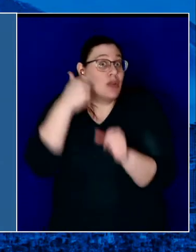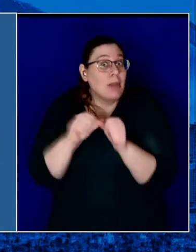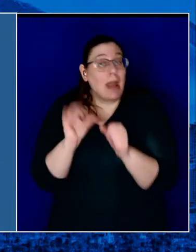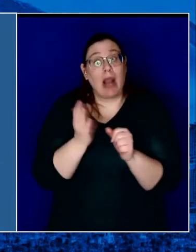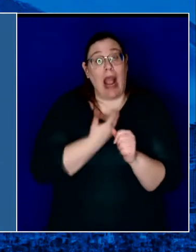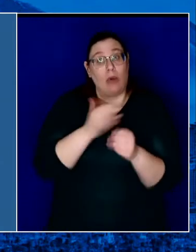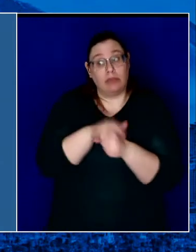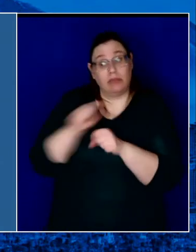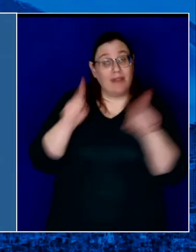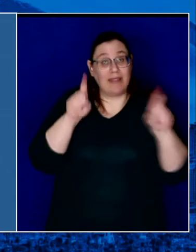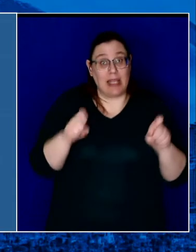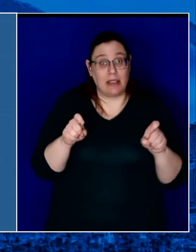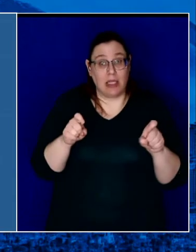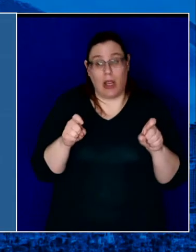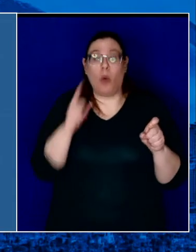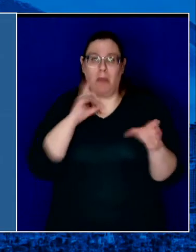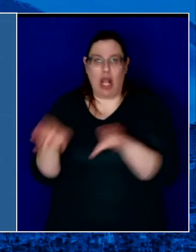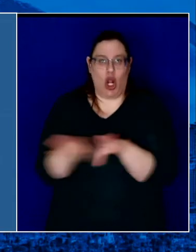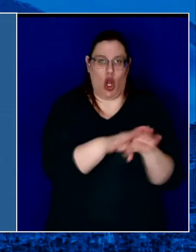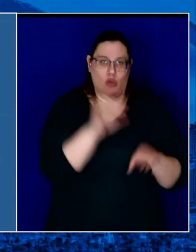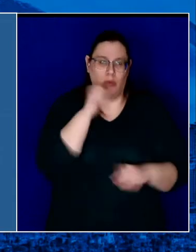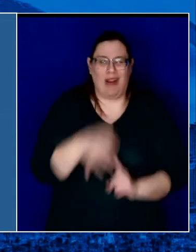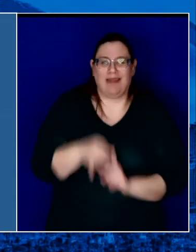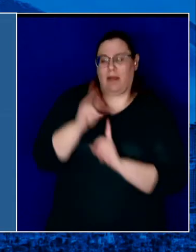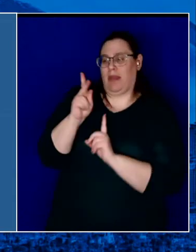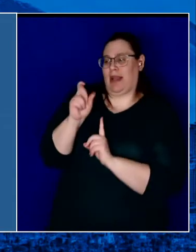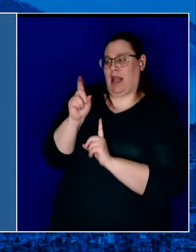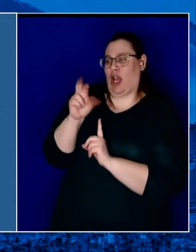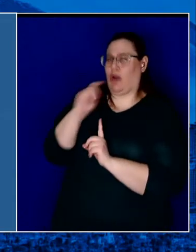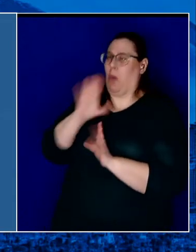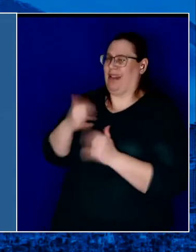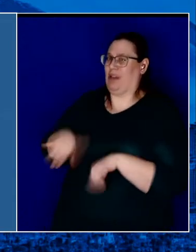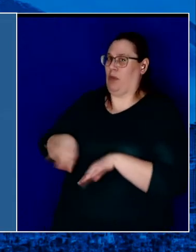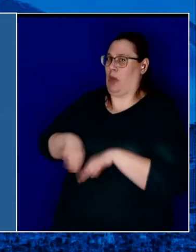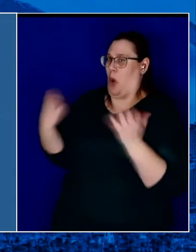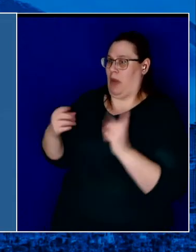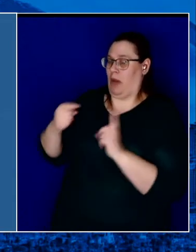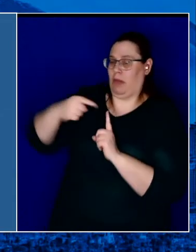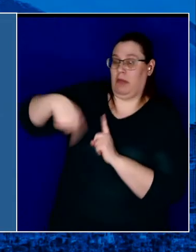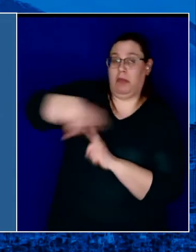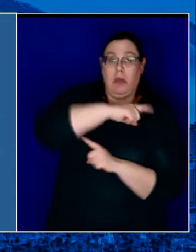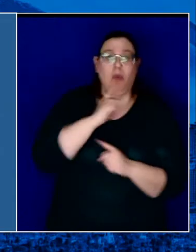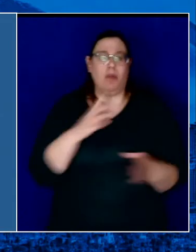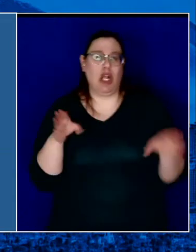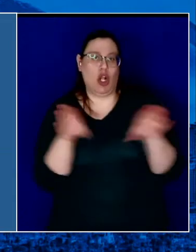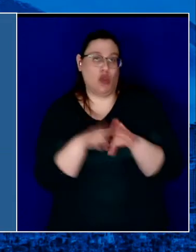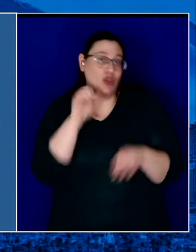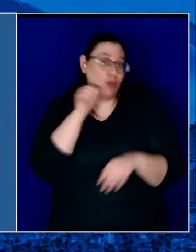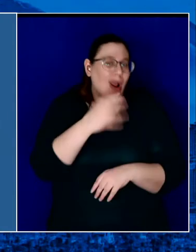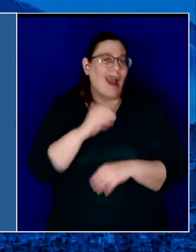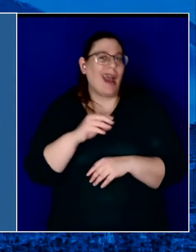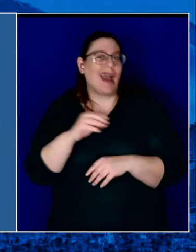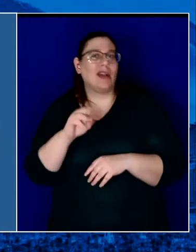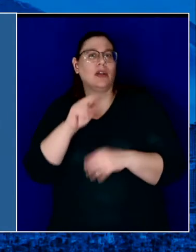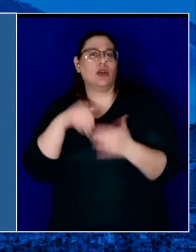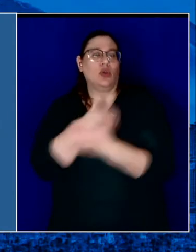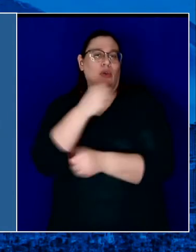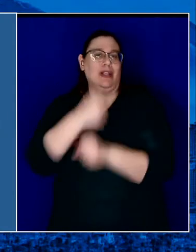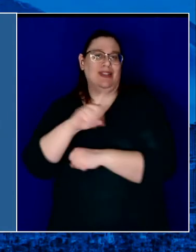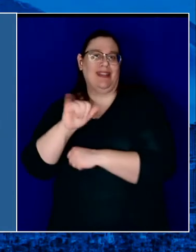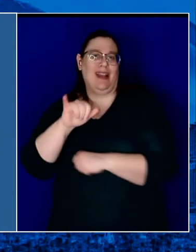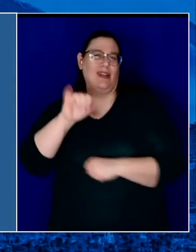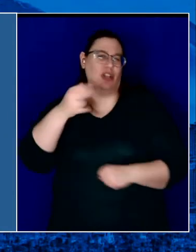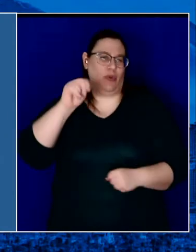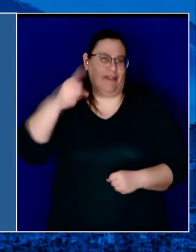locations, except for Kedron, are closed tomorrow. All of them shut down the next day for New Year's Day, as many of our extraordinary staff and